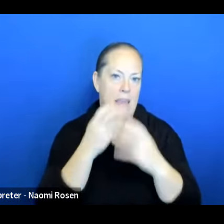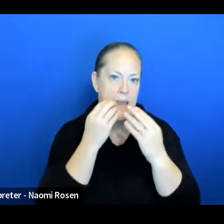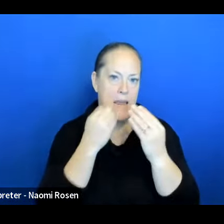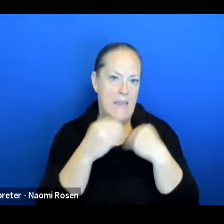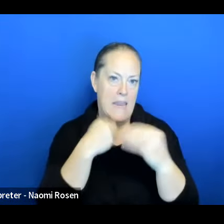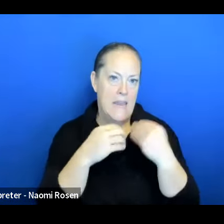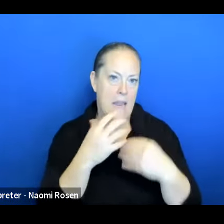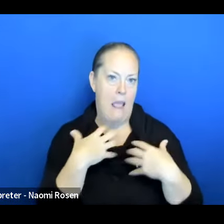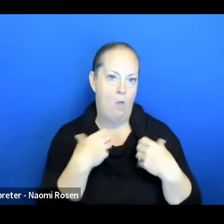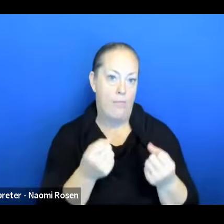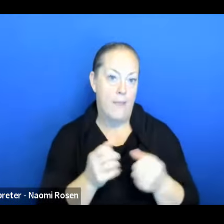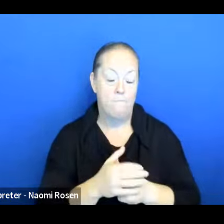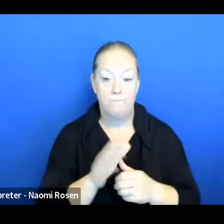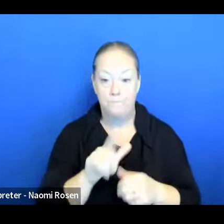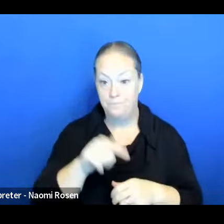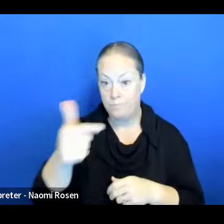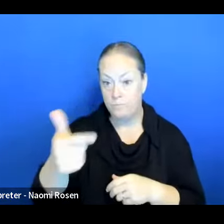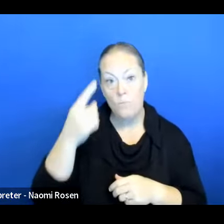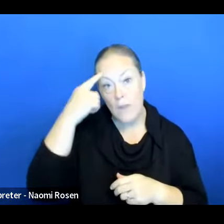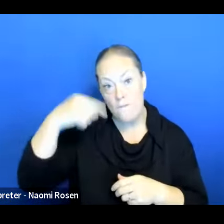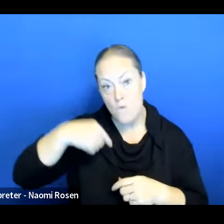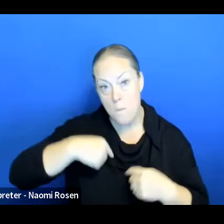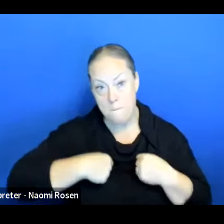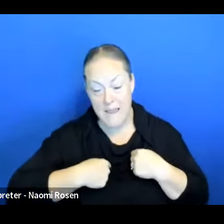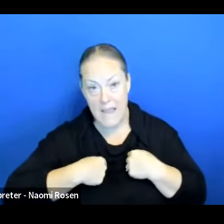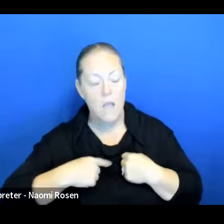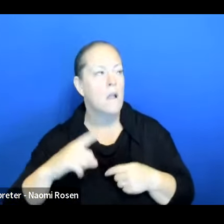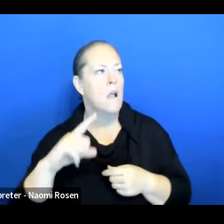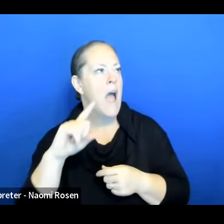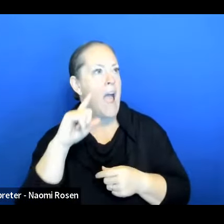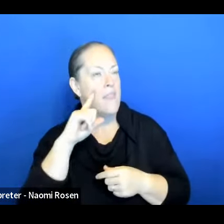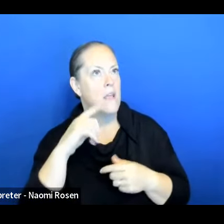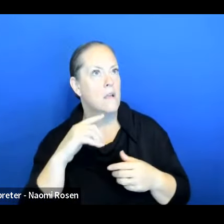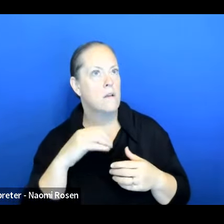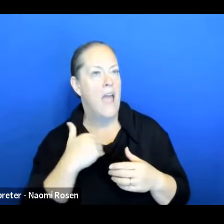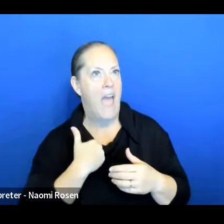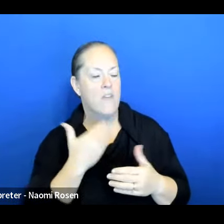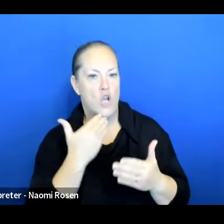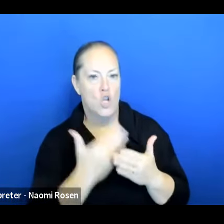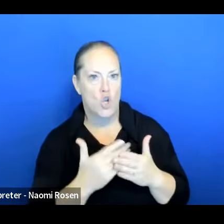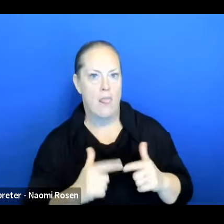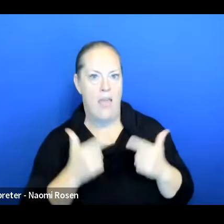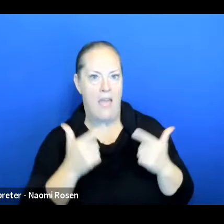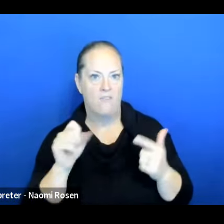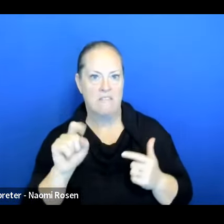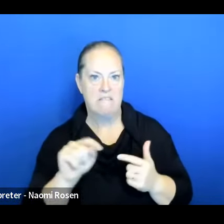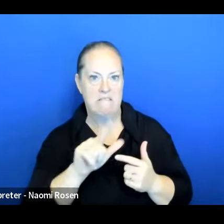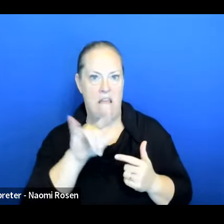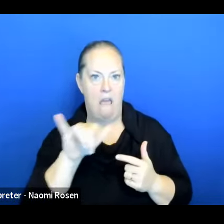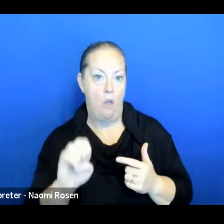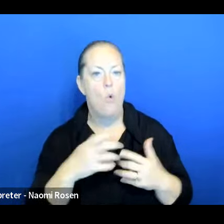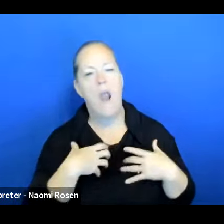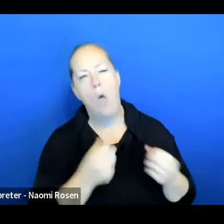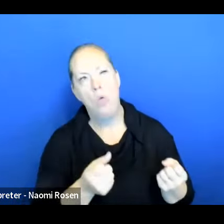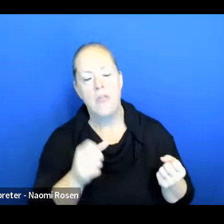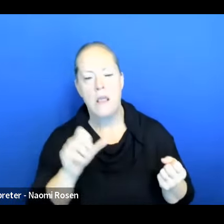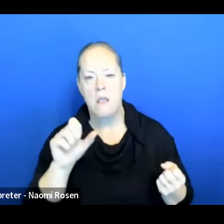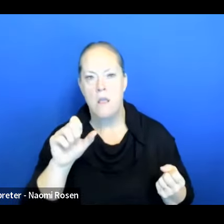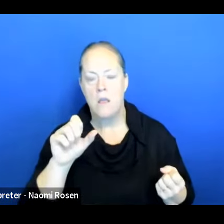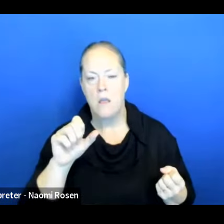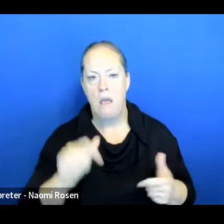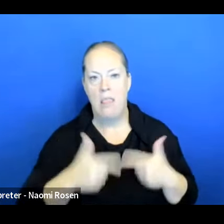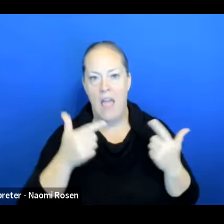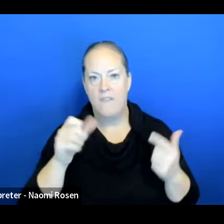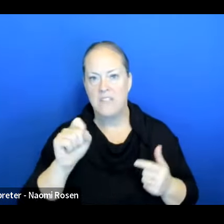Um, for me, I think to having a good lifestyle and a healthy lifestyle, um, and better